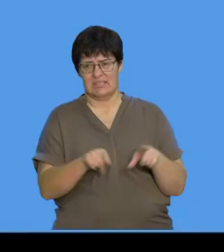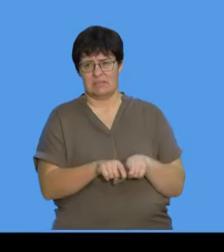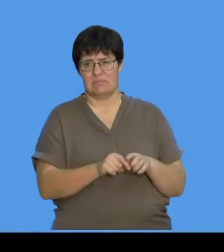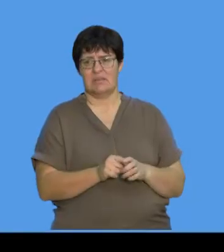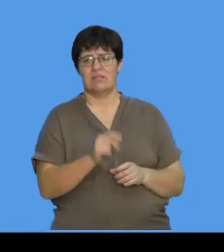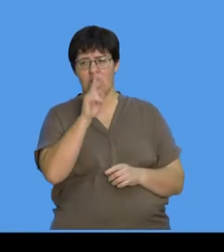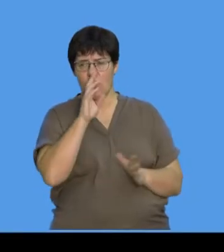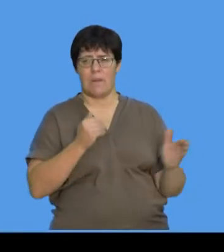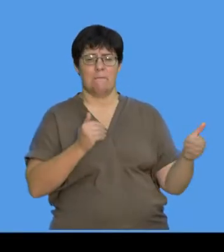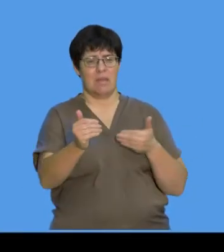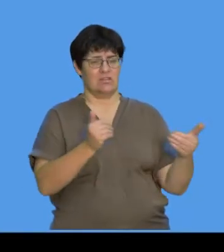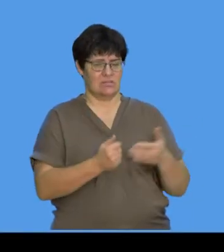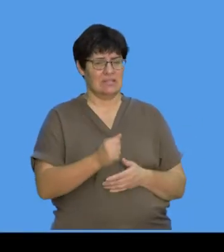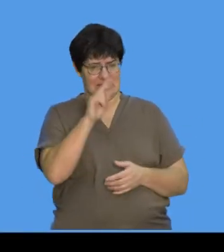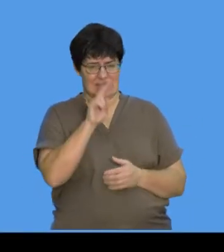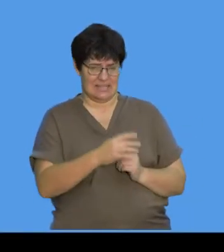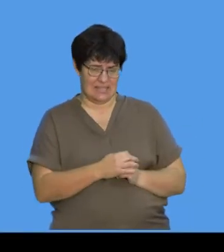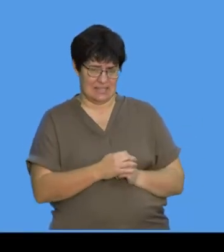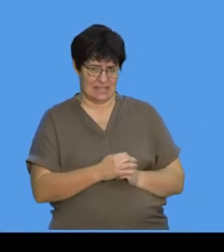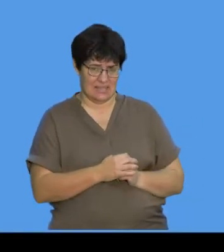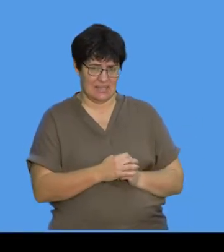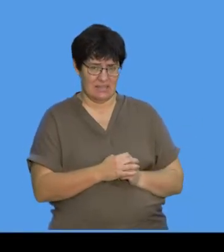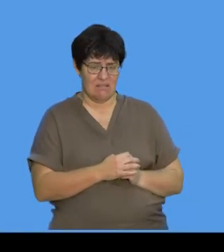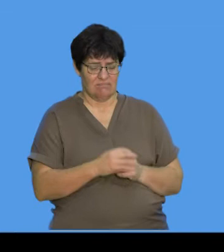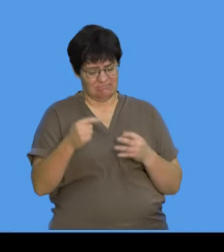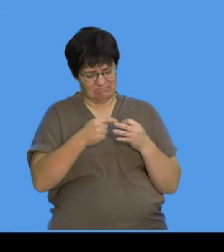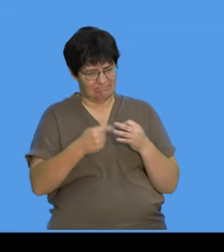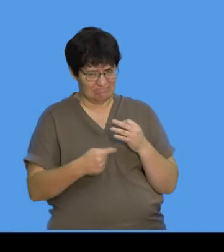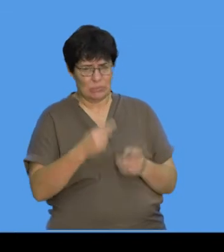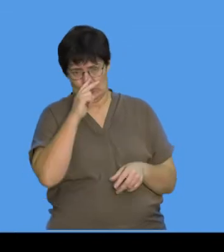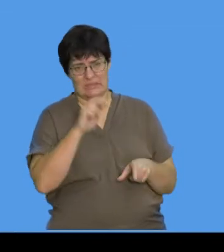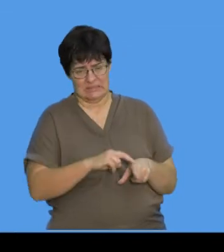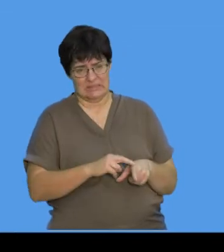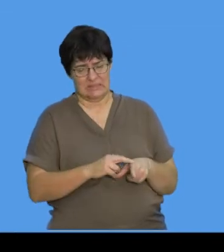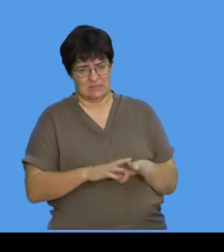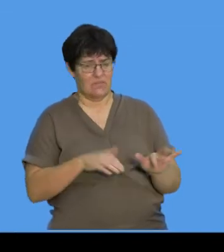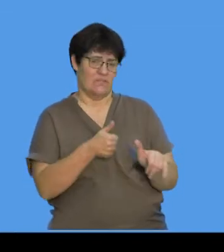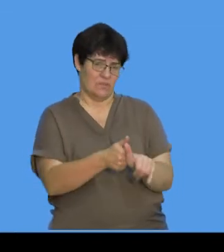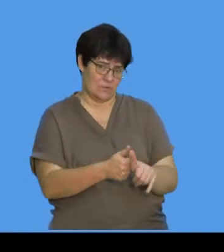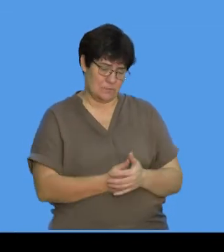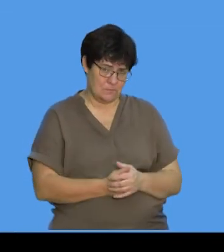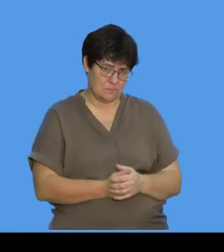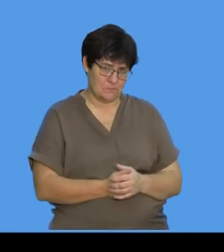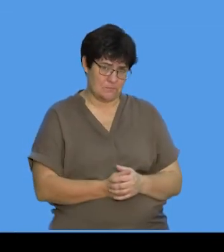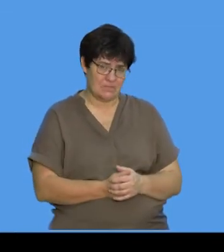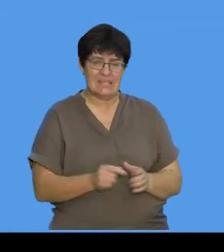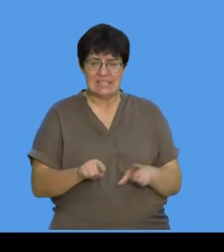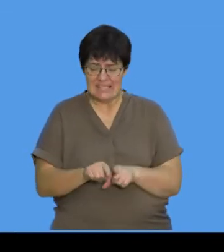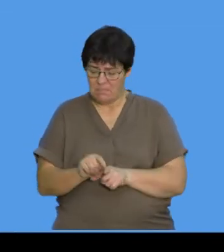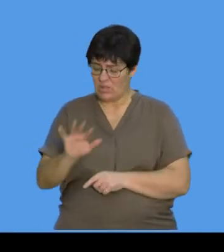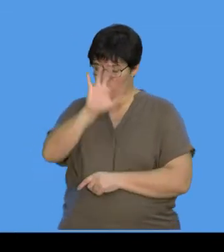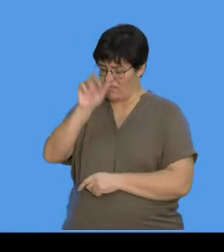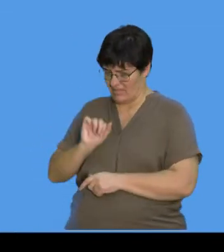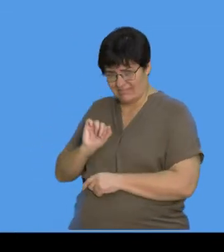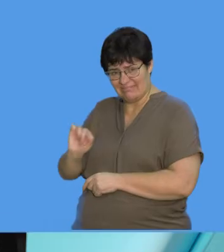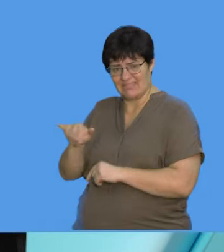If we look at the management, you will see there's quite a few things that we need to do. But we also need to look at the South African